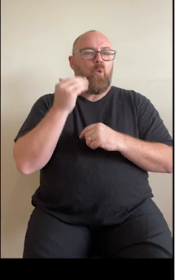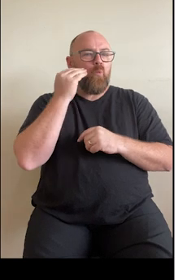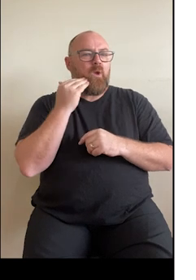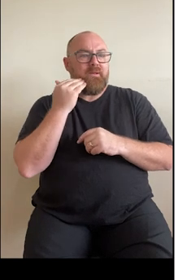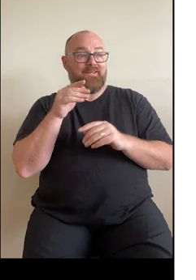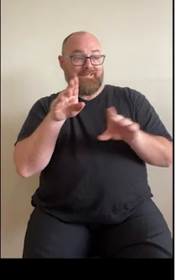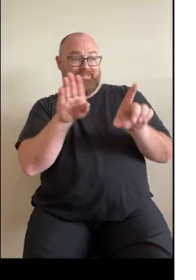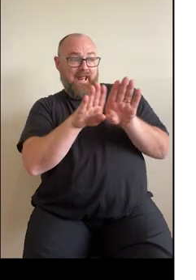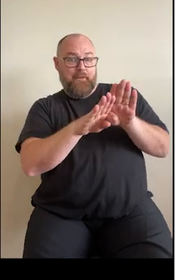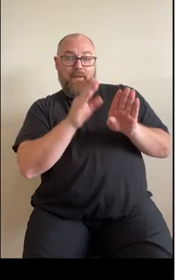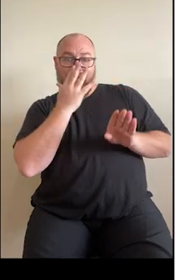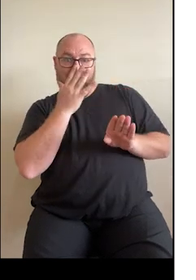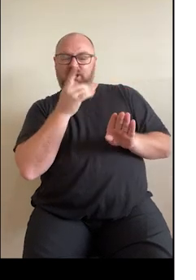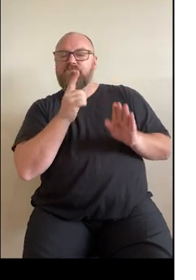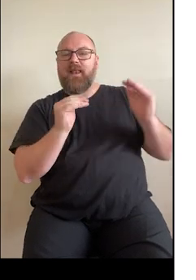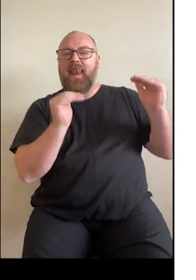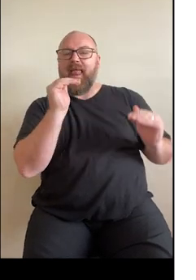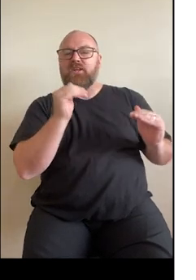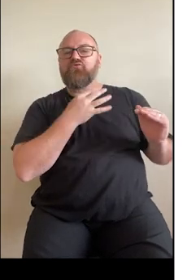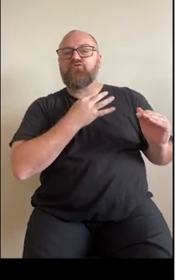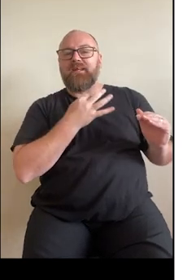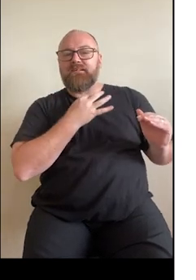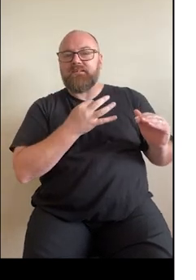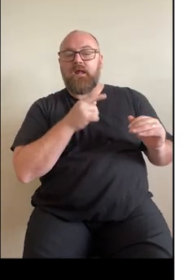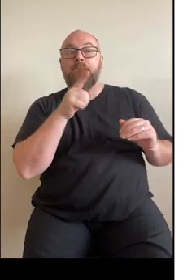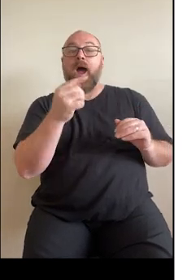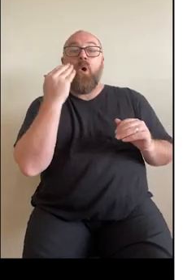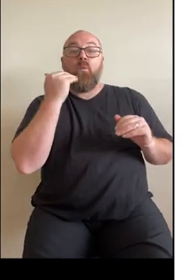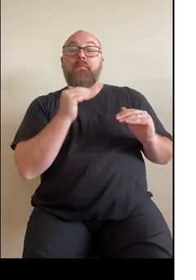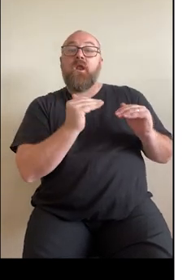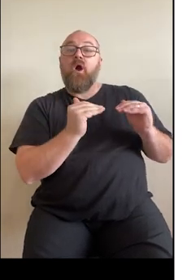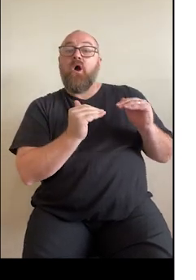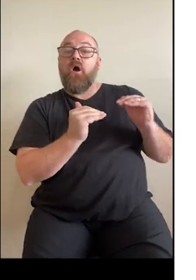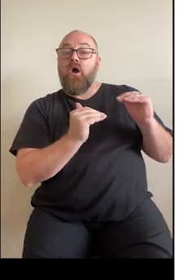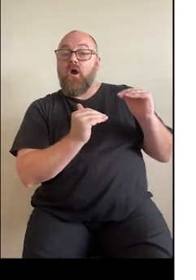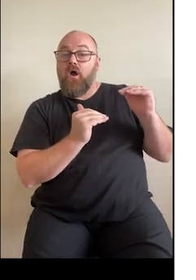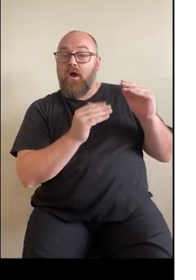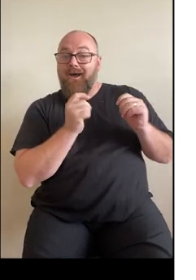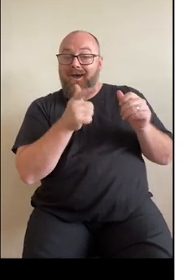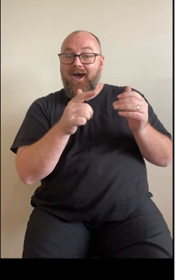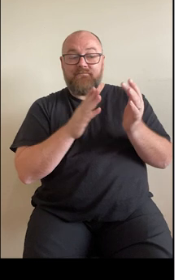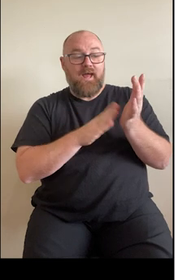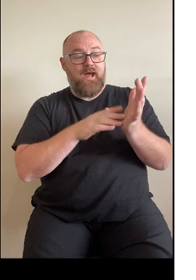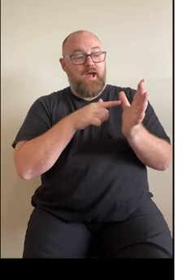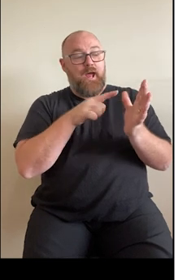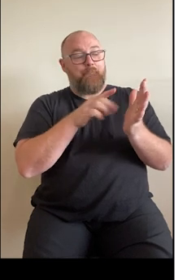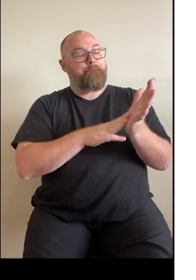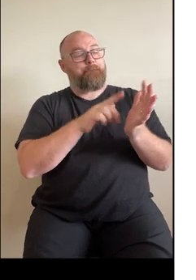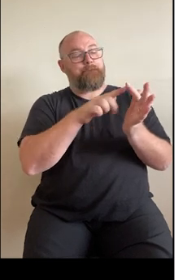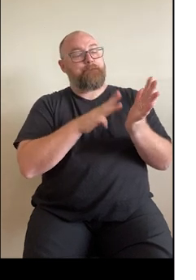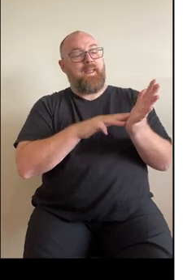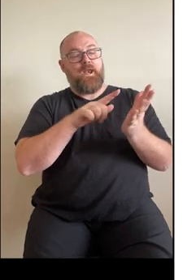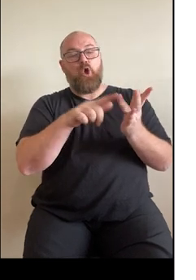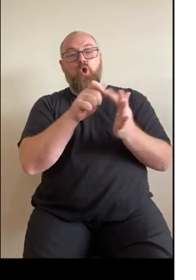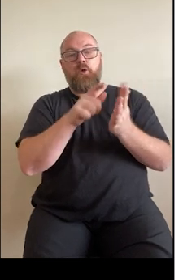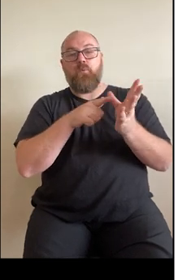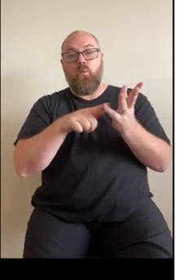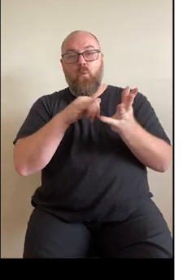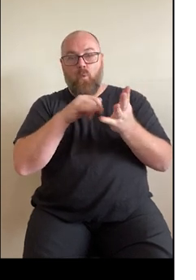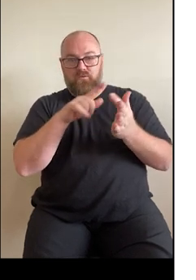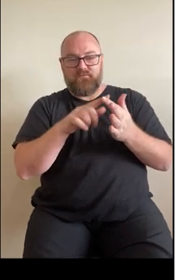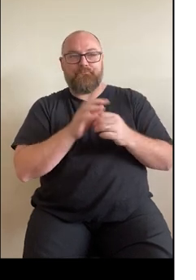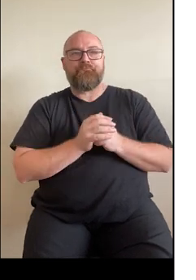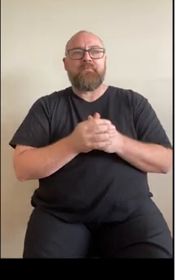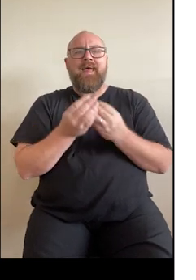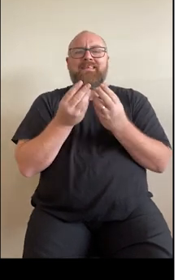the same age. Women's risk does, however, grow after menopause. Ethnicity, so people of